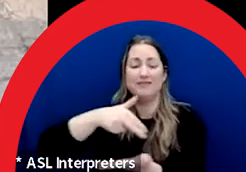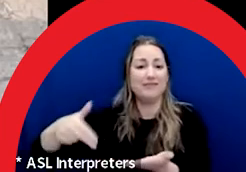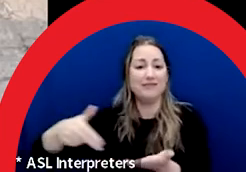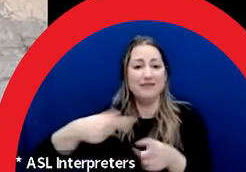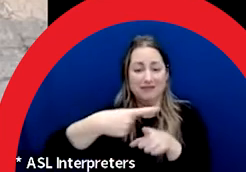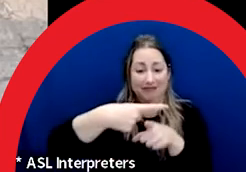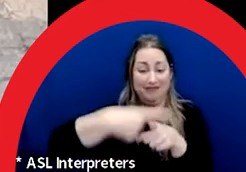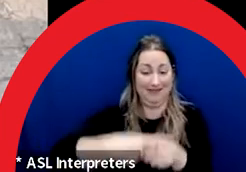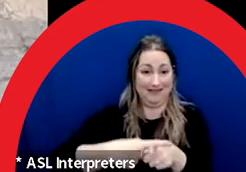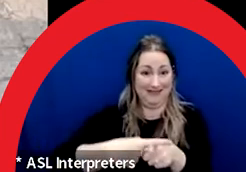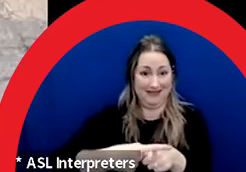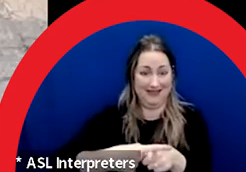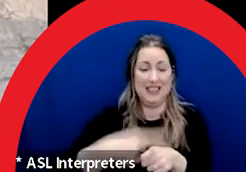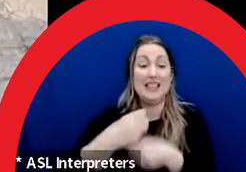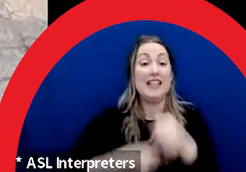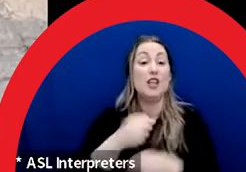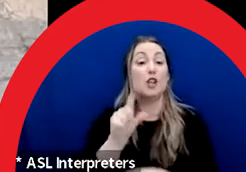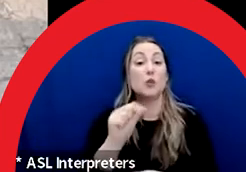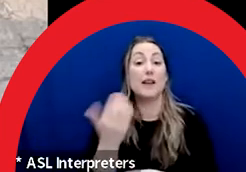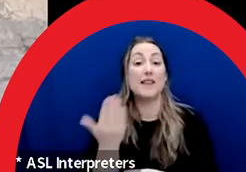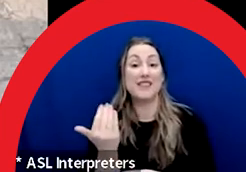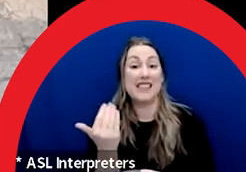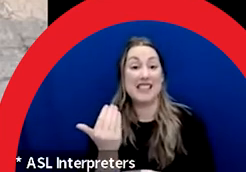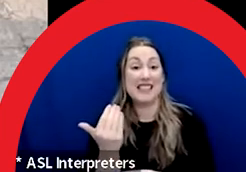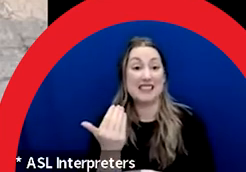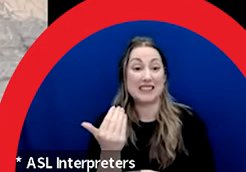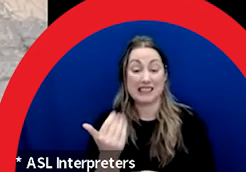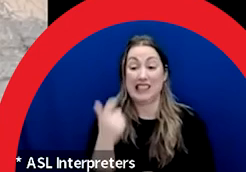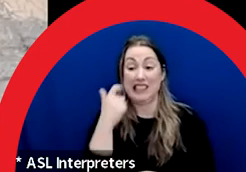2015, and on the right, a view from 2021.